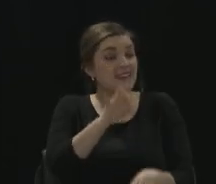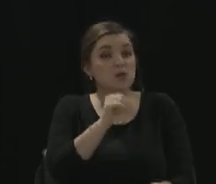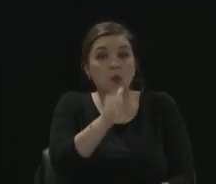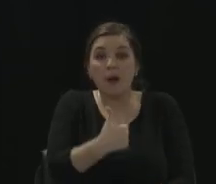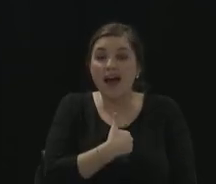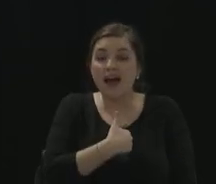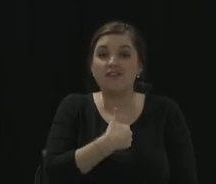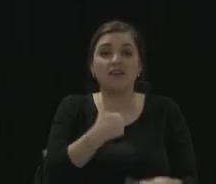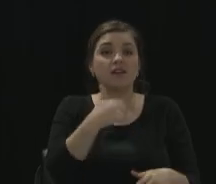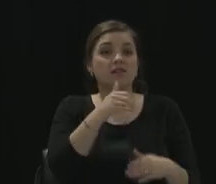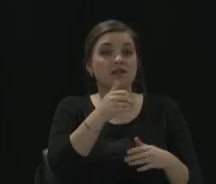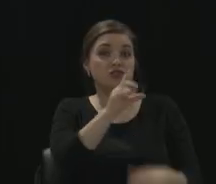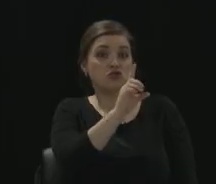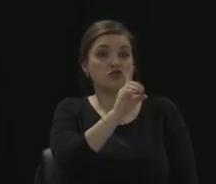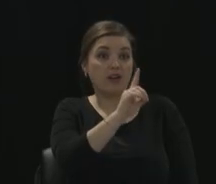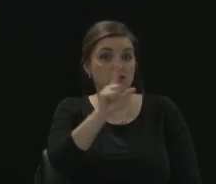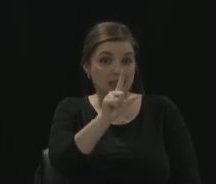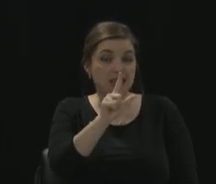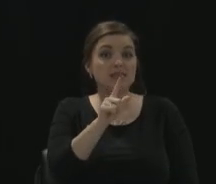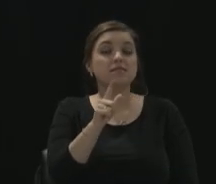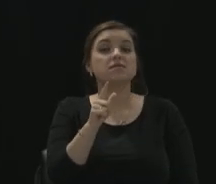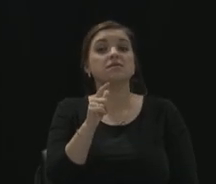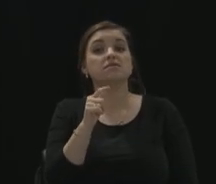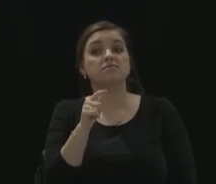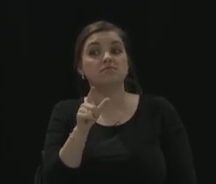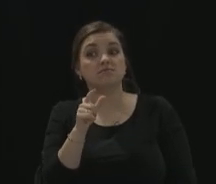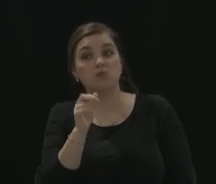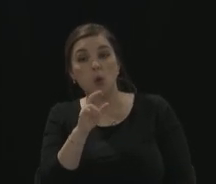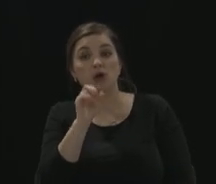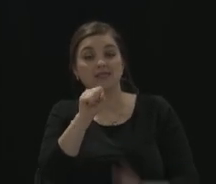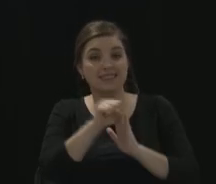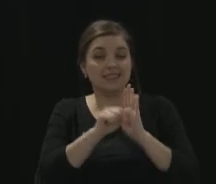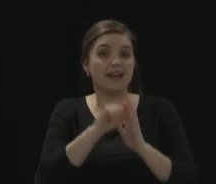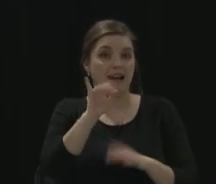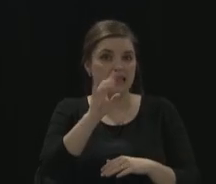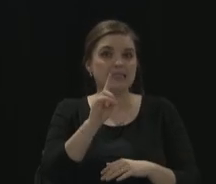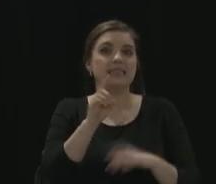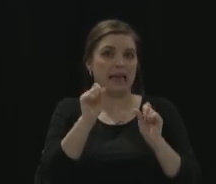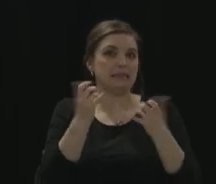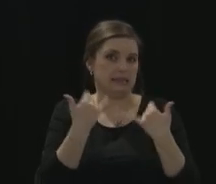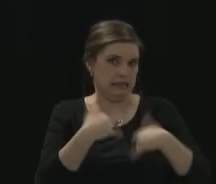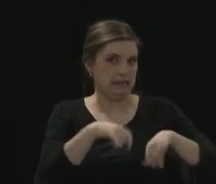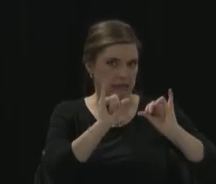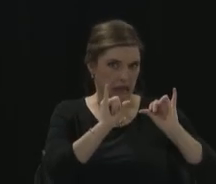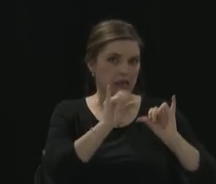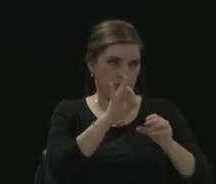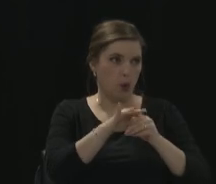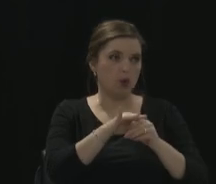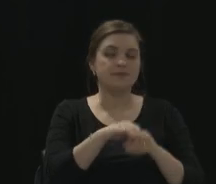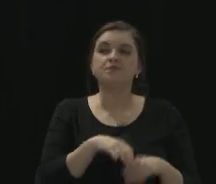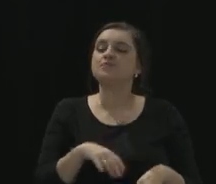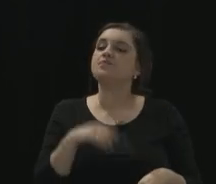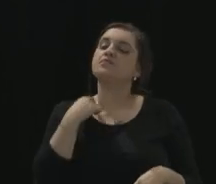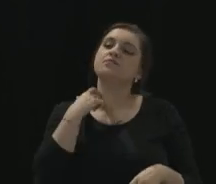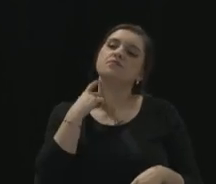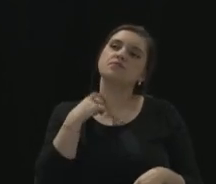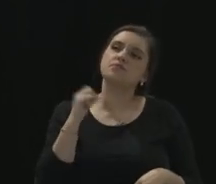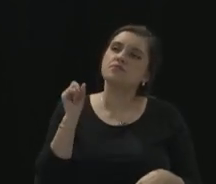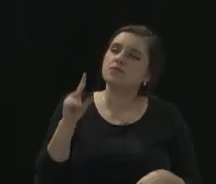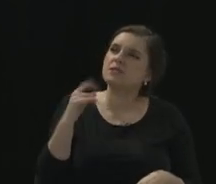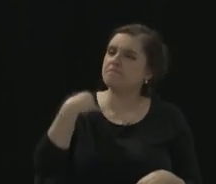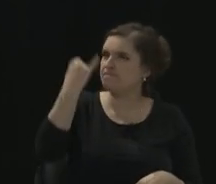it is free for you. That's so important to see. So imagine a person in the past had used that maybe utility